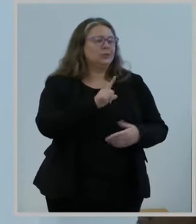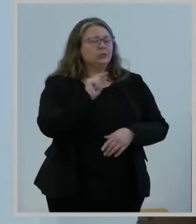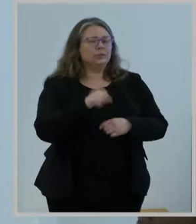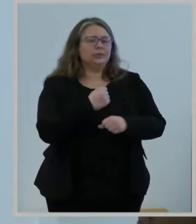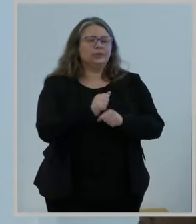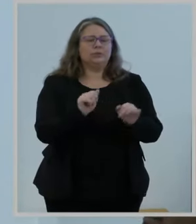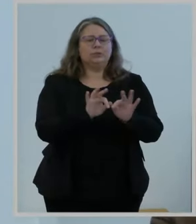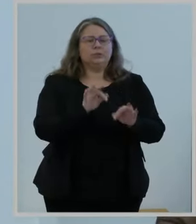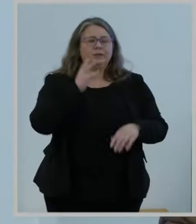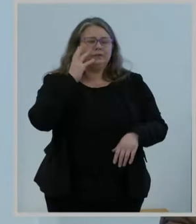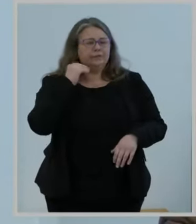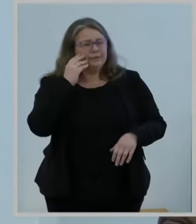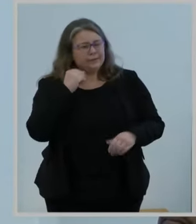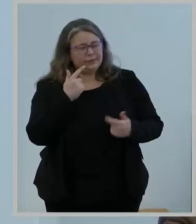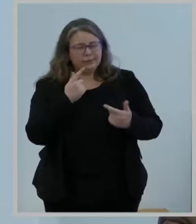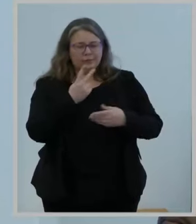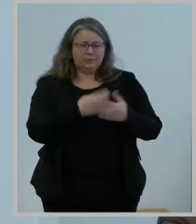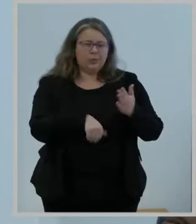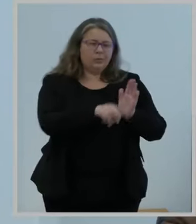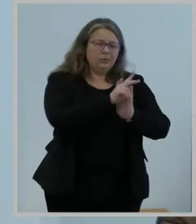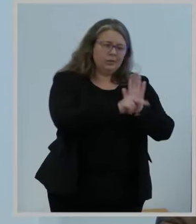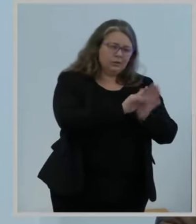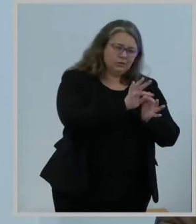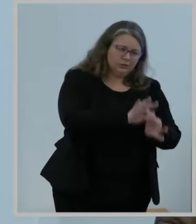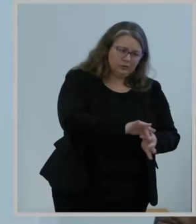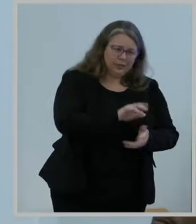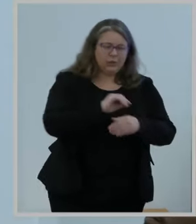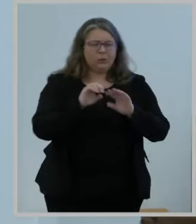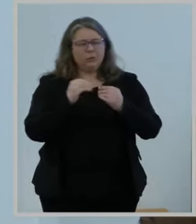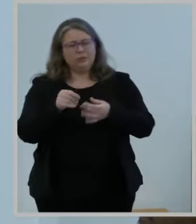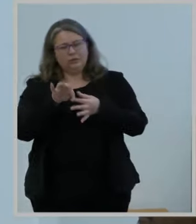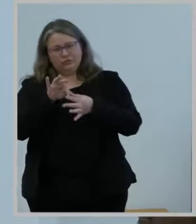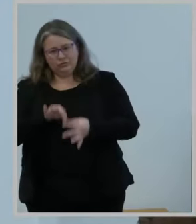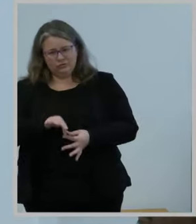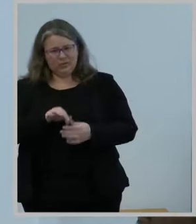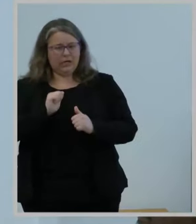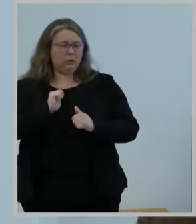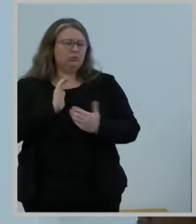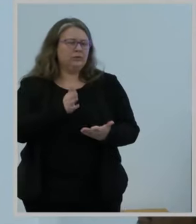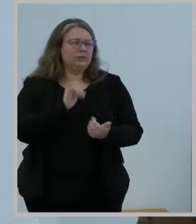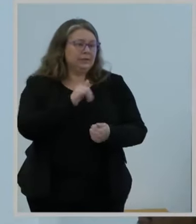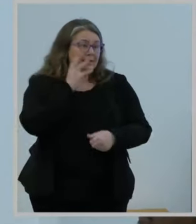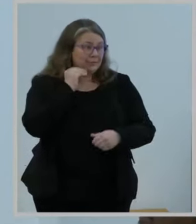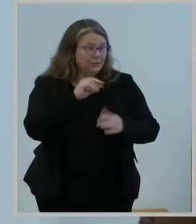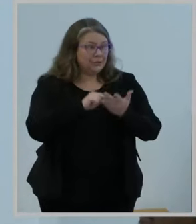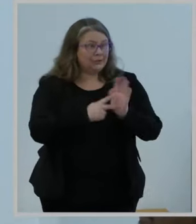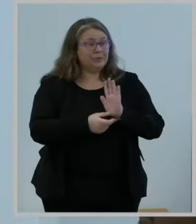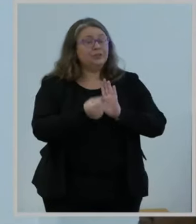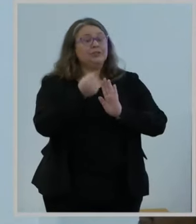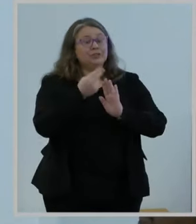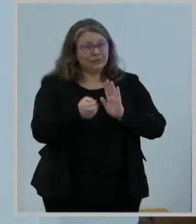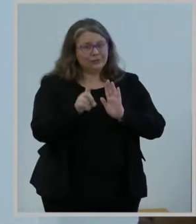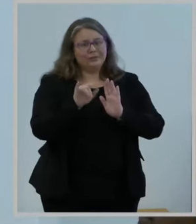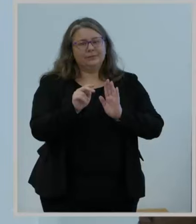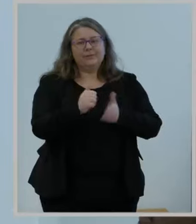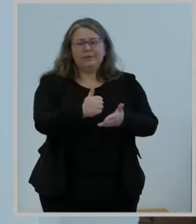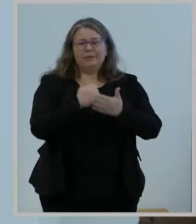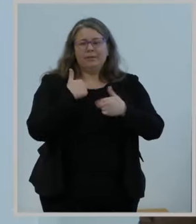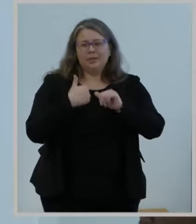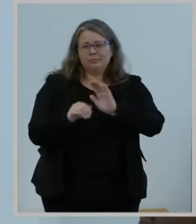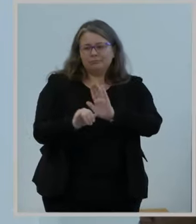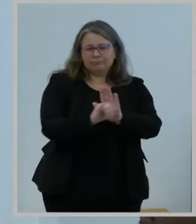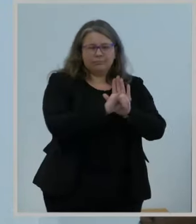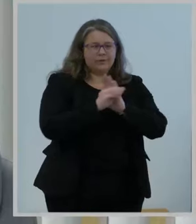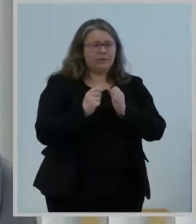organizational, which means she has been able to help me identify and recruit the right staff, advise me on a range of